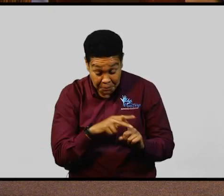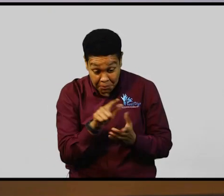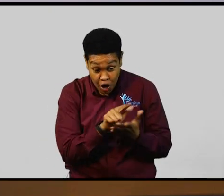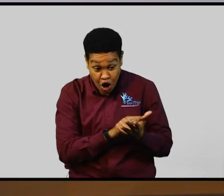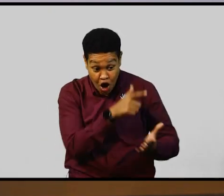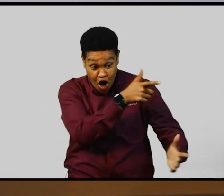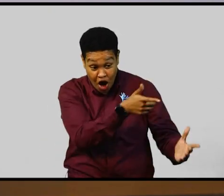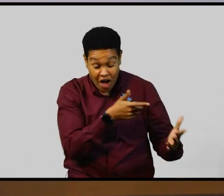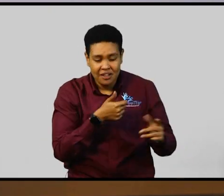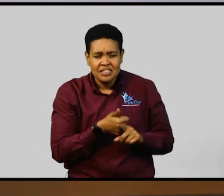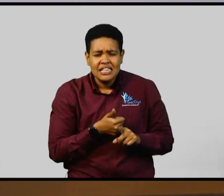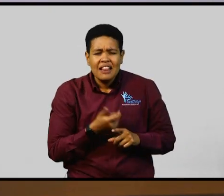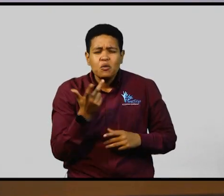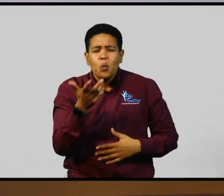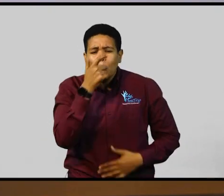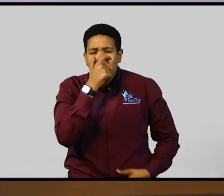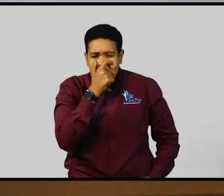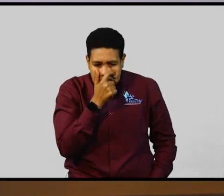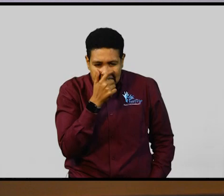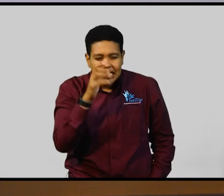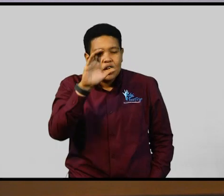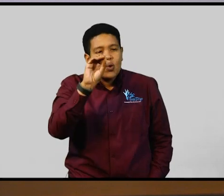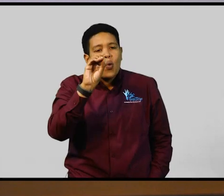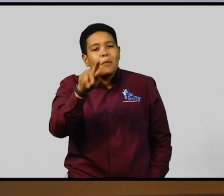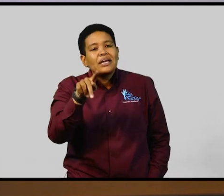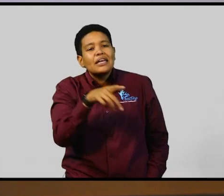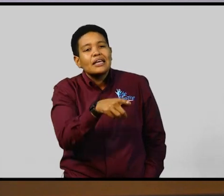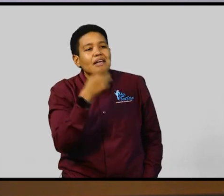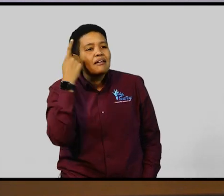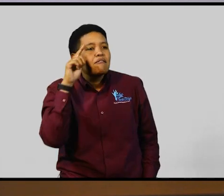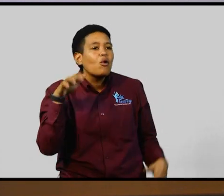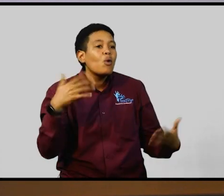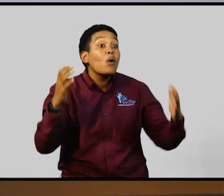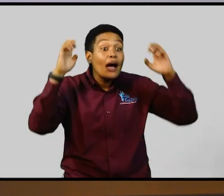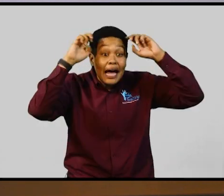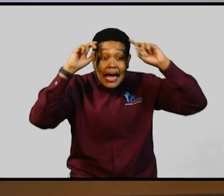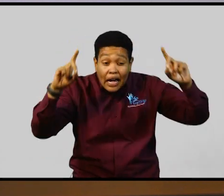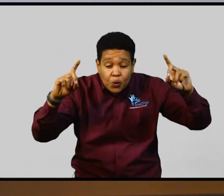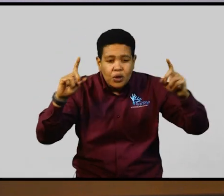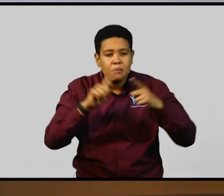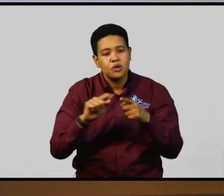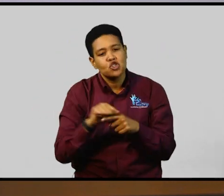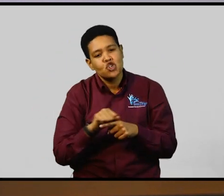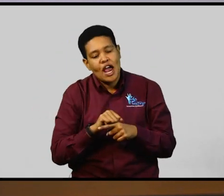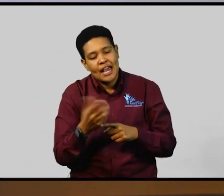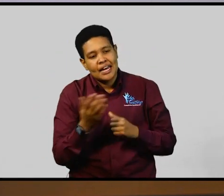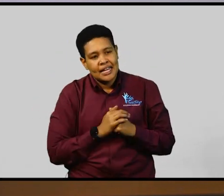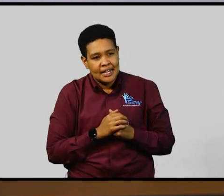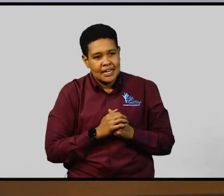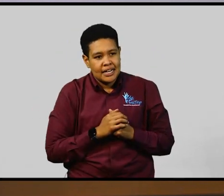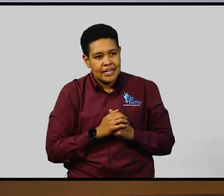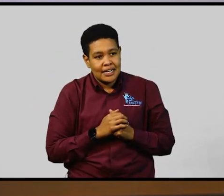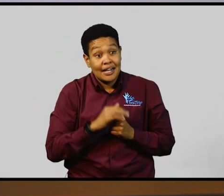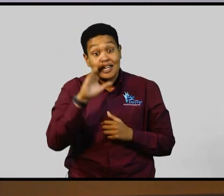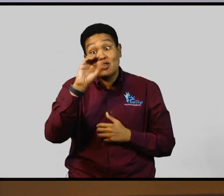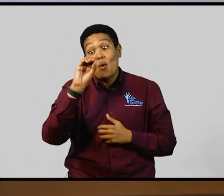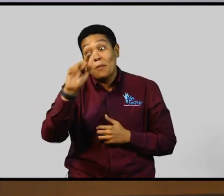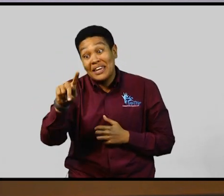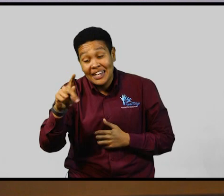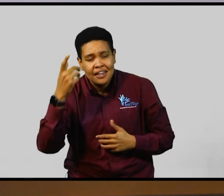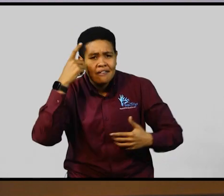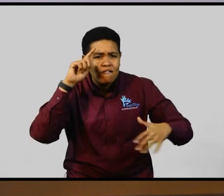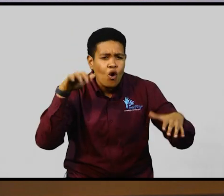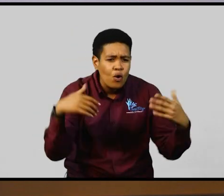codes of practice for education and training, the codes of practice for